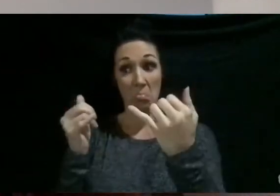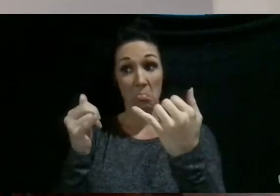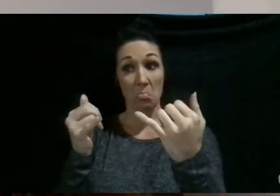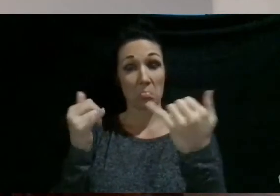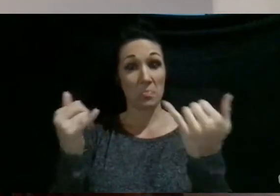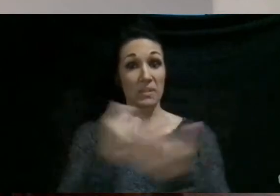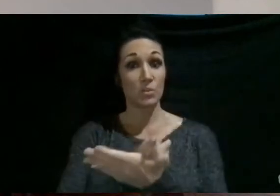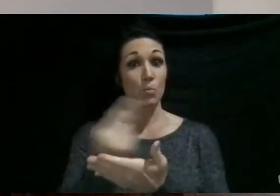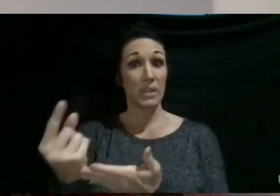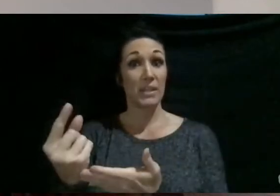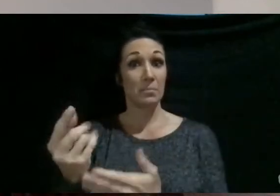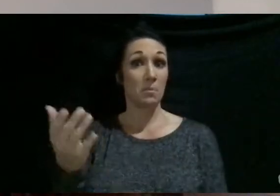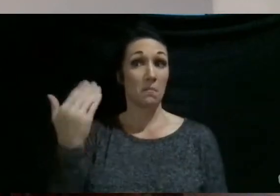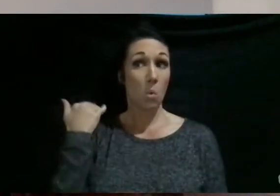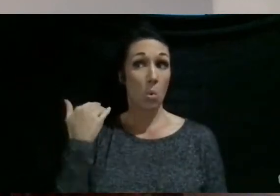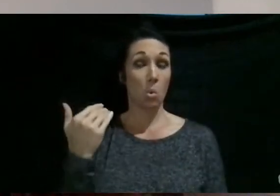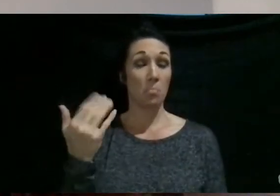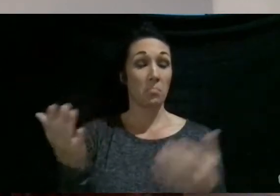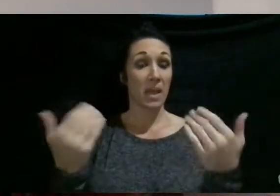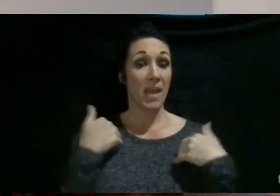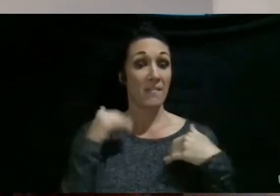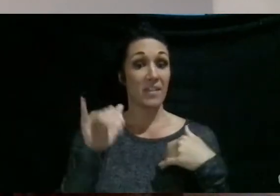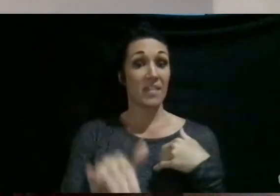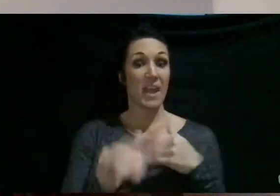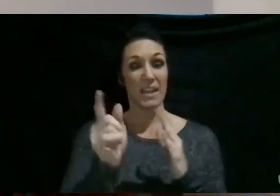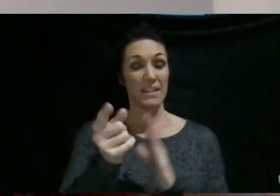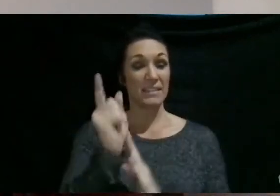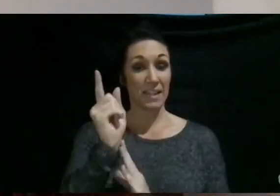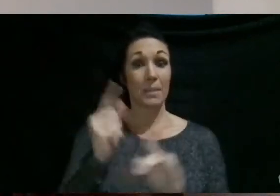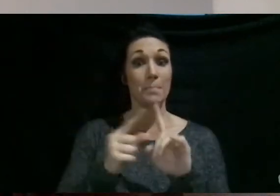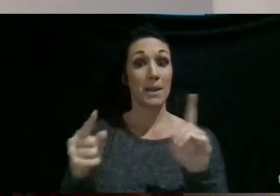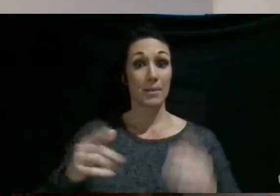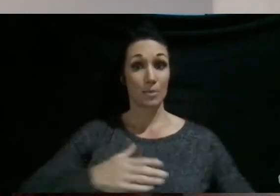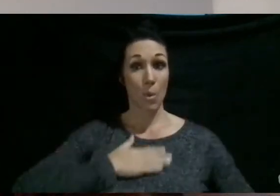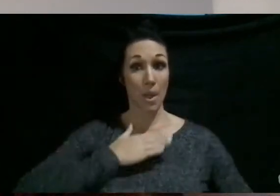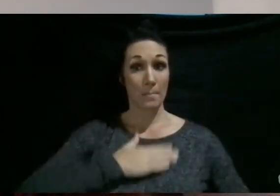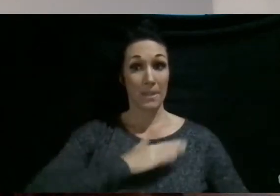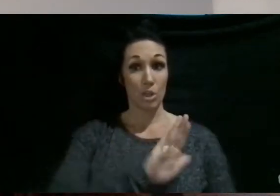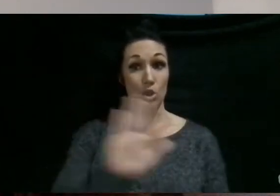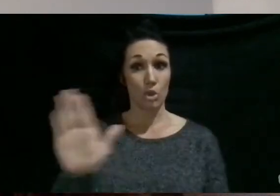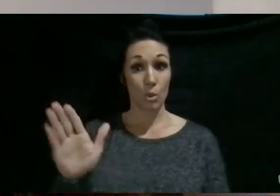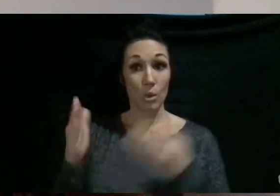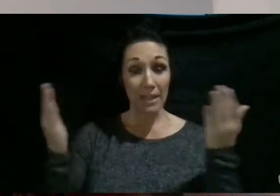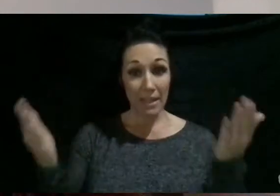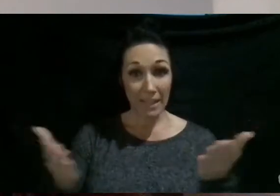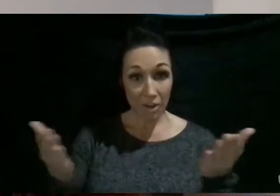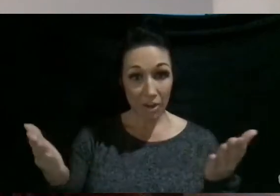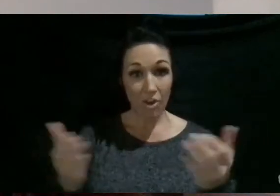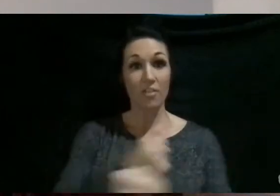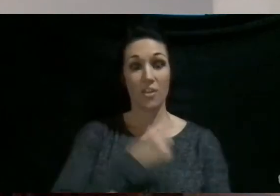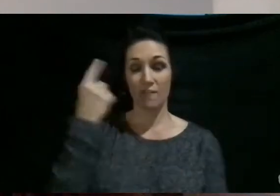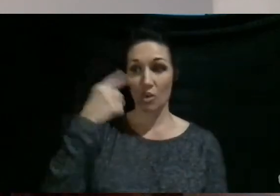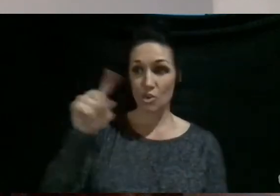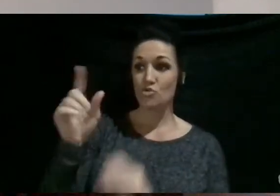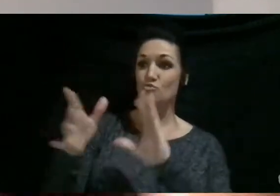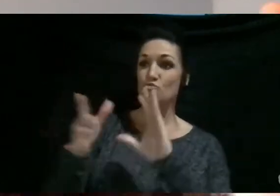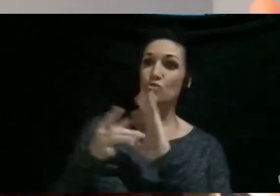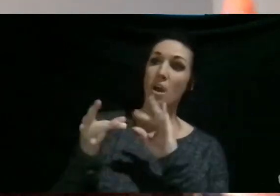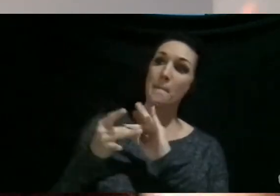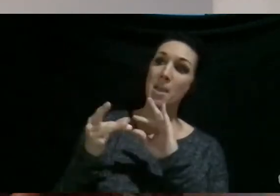I have that for us here in just a second. But I'm so glad you guys are here. I'd love for you guys to comment and say,